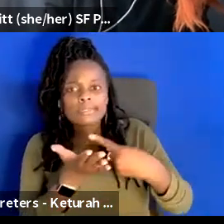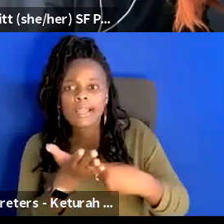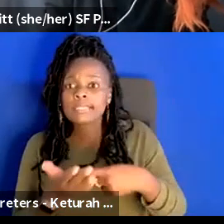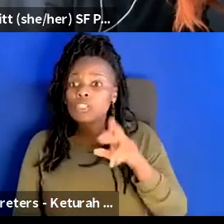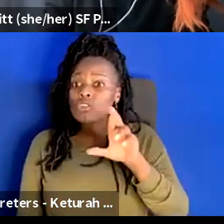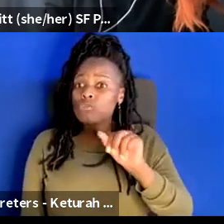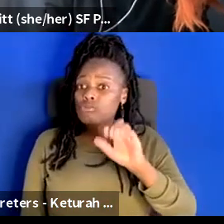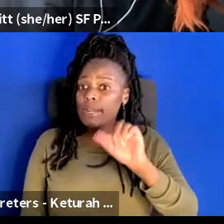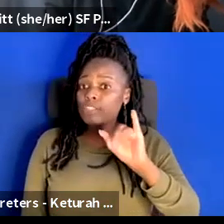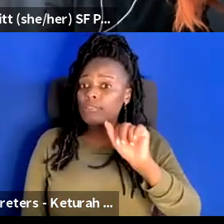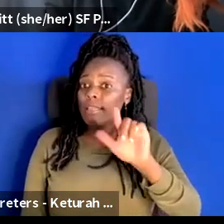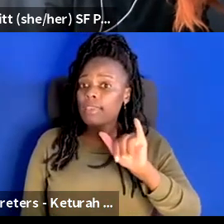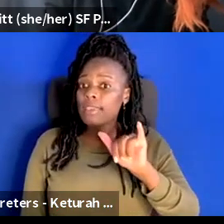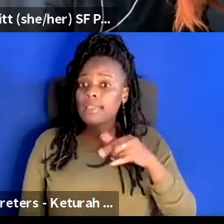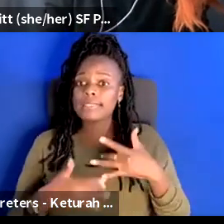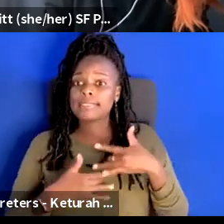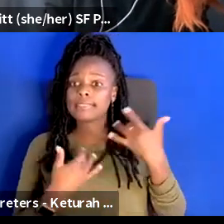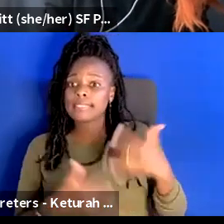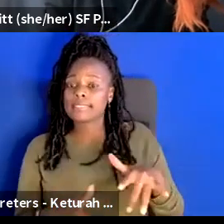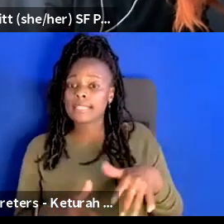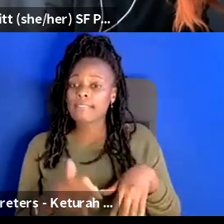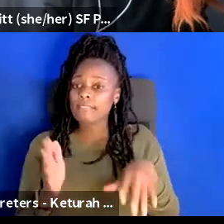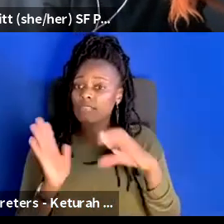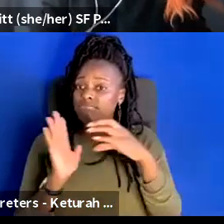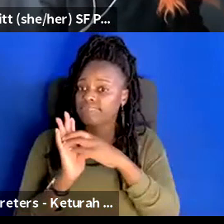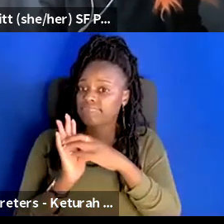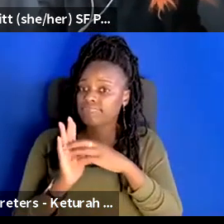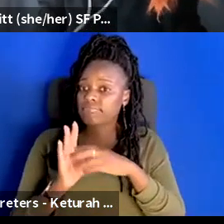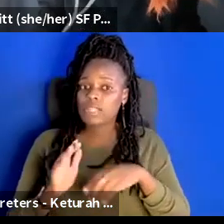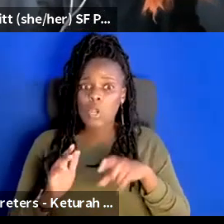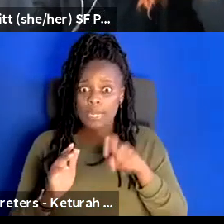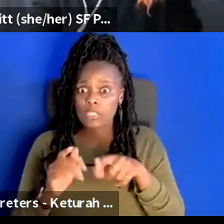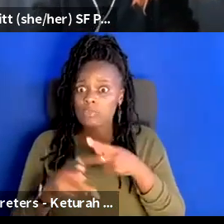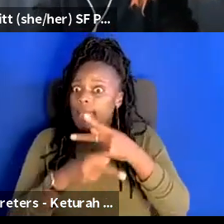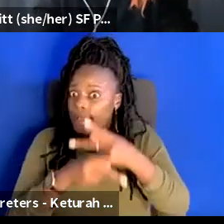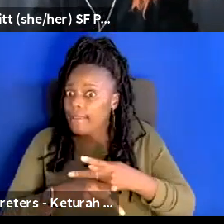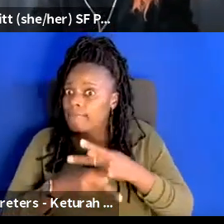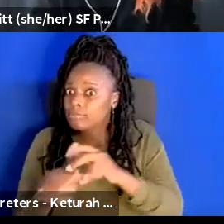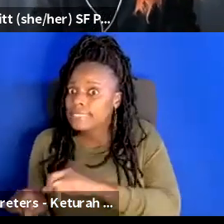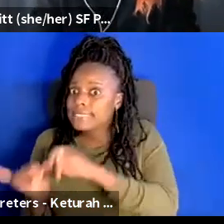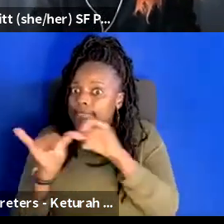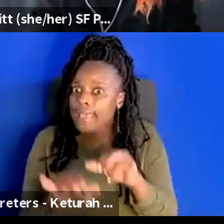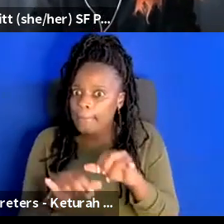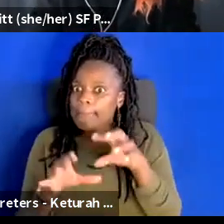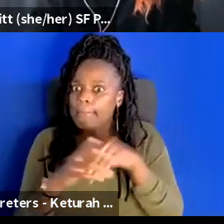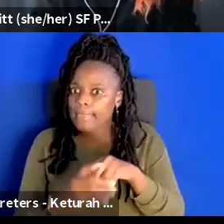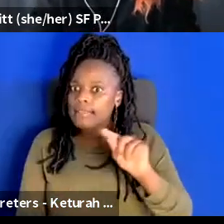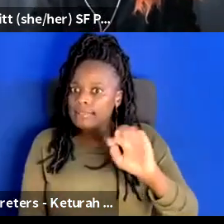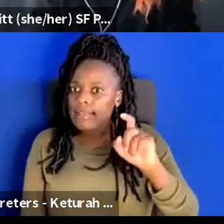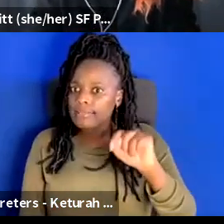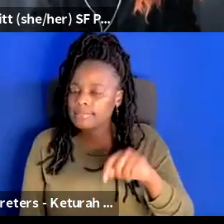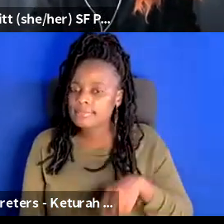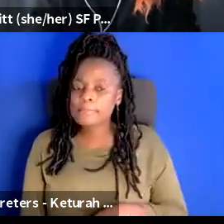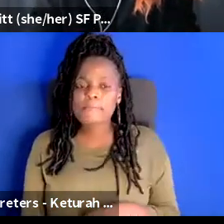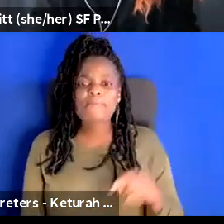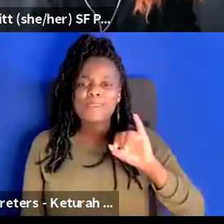sensitive material within the text we need to be that deliberate when we're using that text um uh jordan said